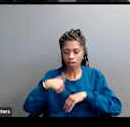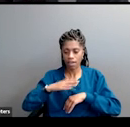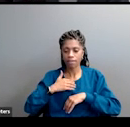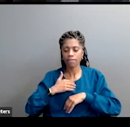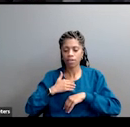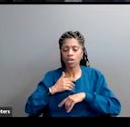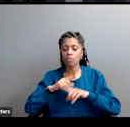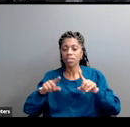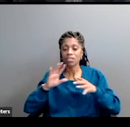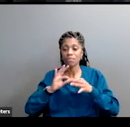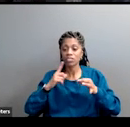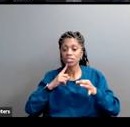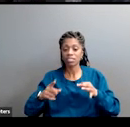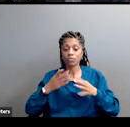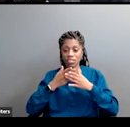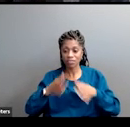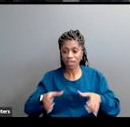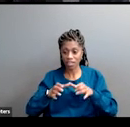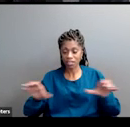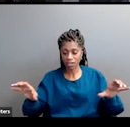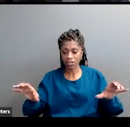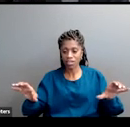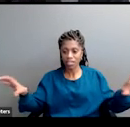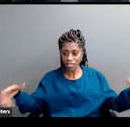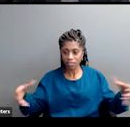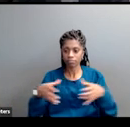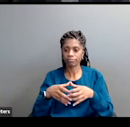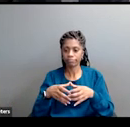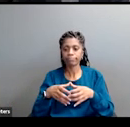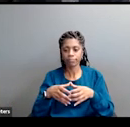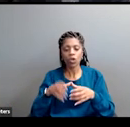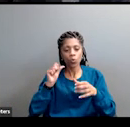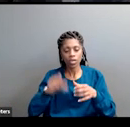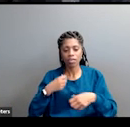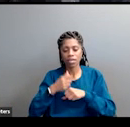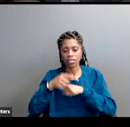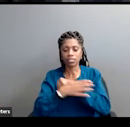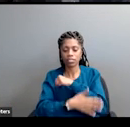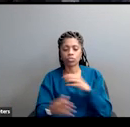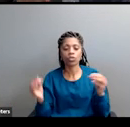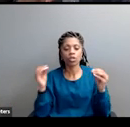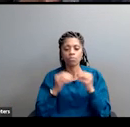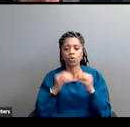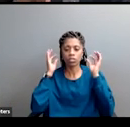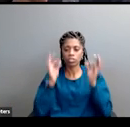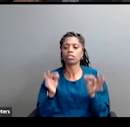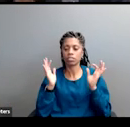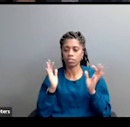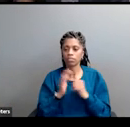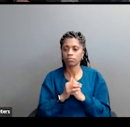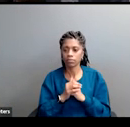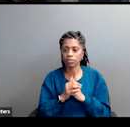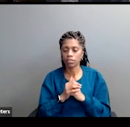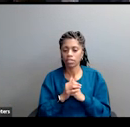with others, we can make this a country that's more just and also take care of our own families. And here's that